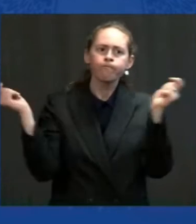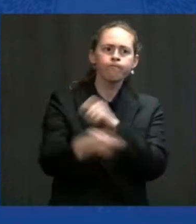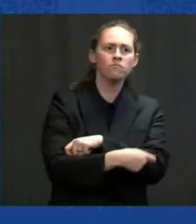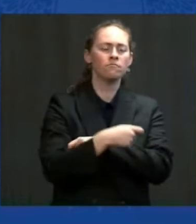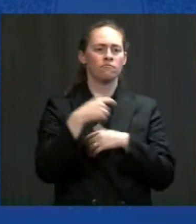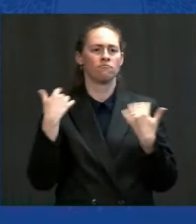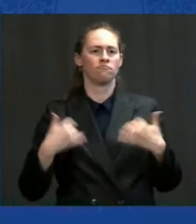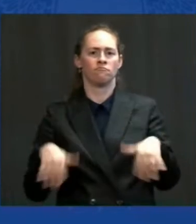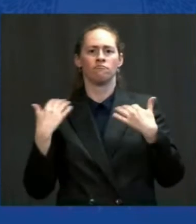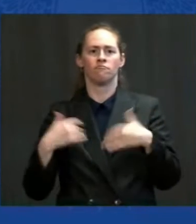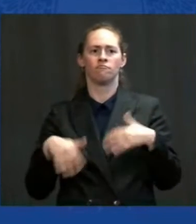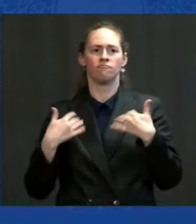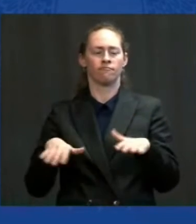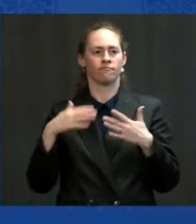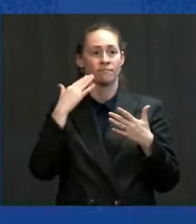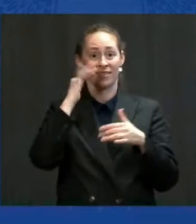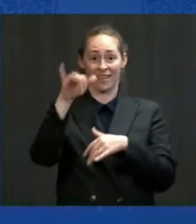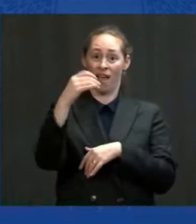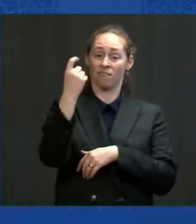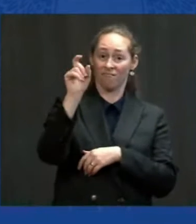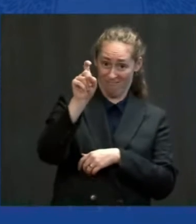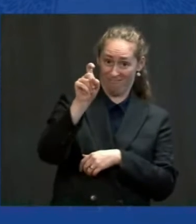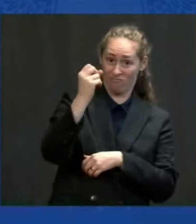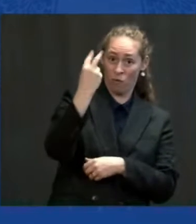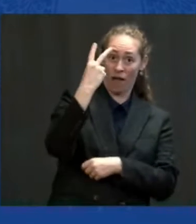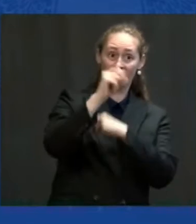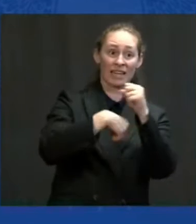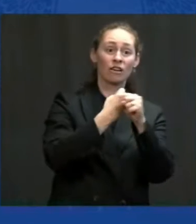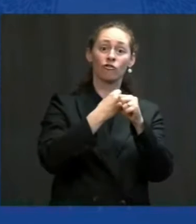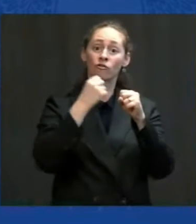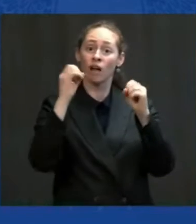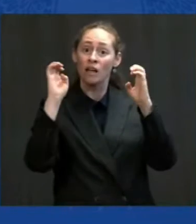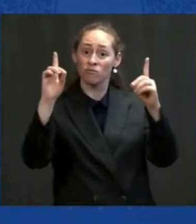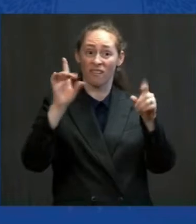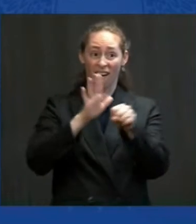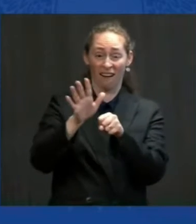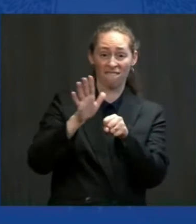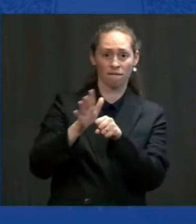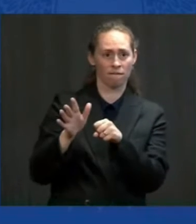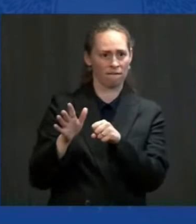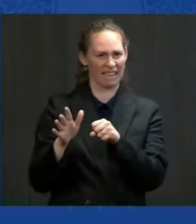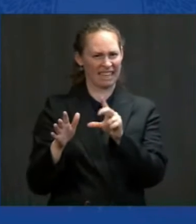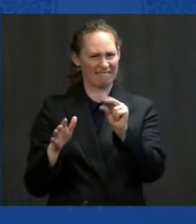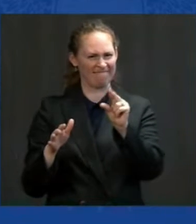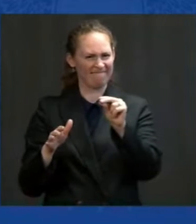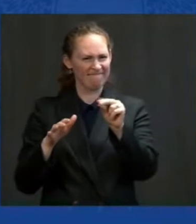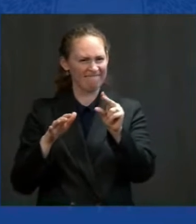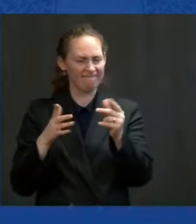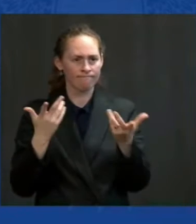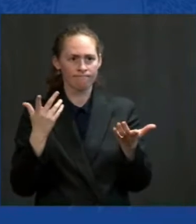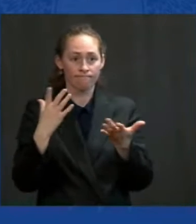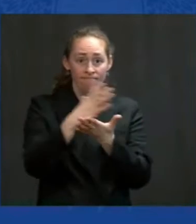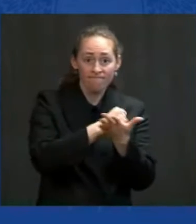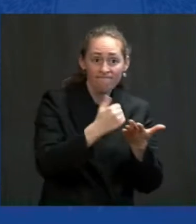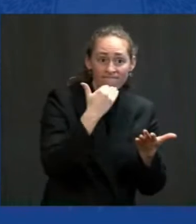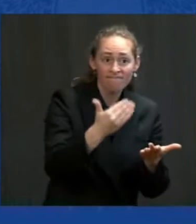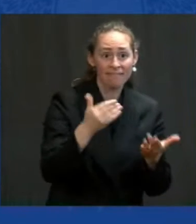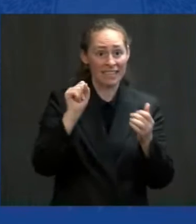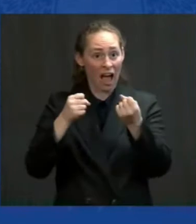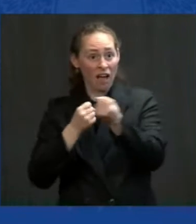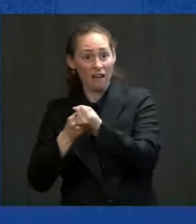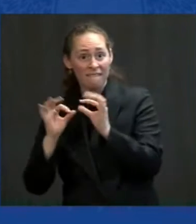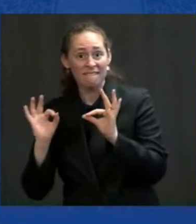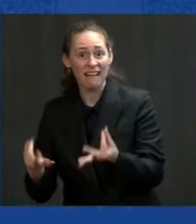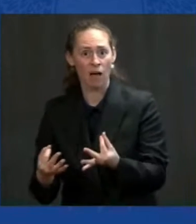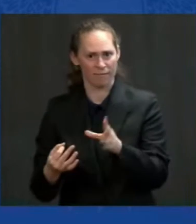That 12 years of education is enough to be able to live a middle-class life? I don't think so. And so, the fact of the matter